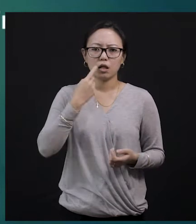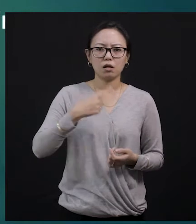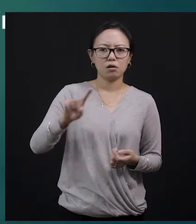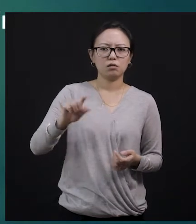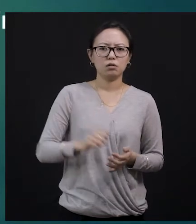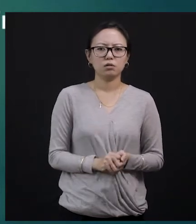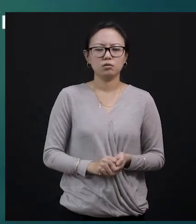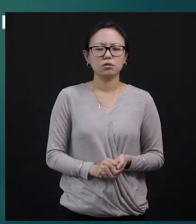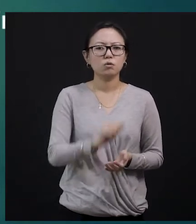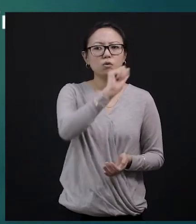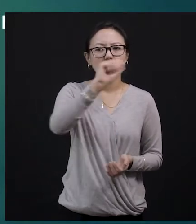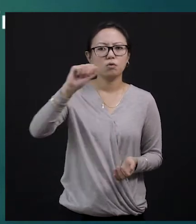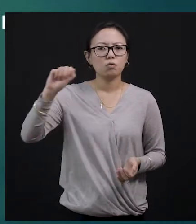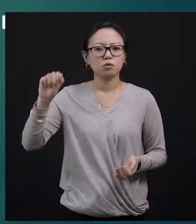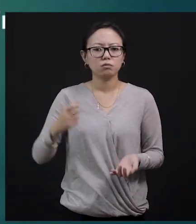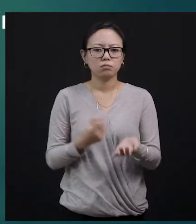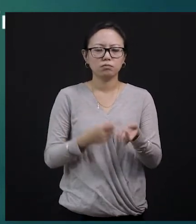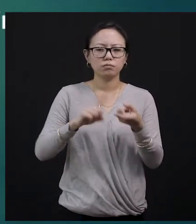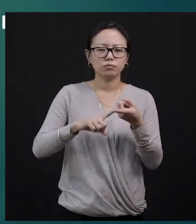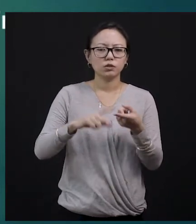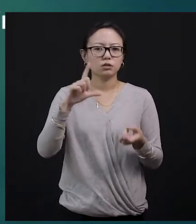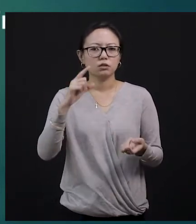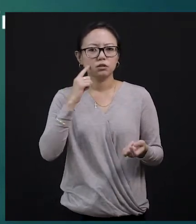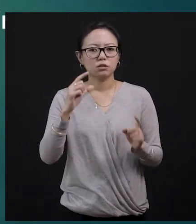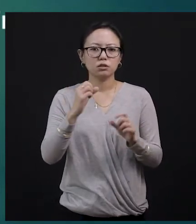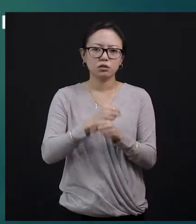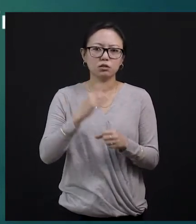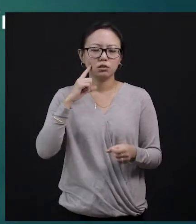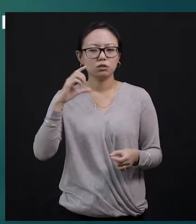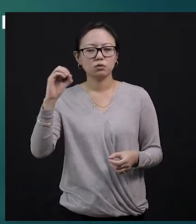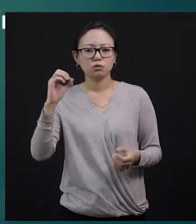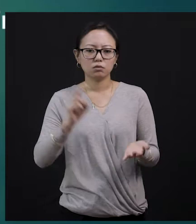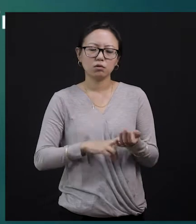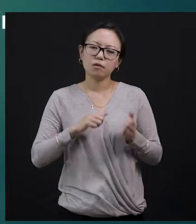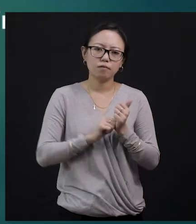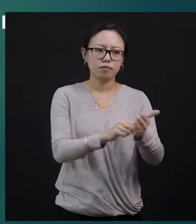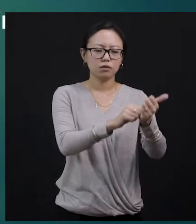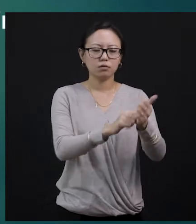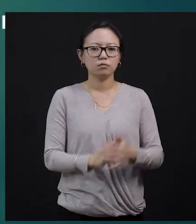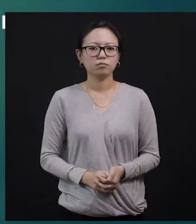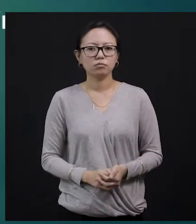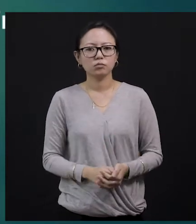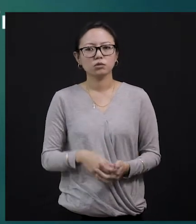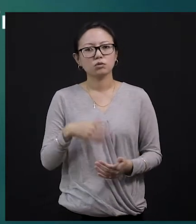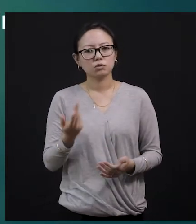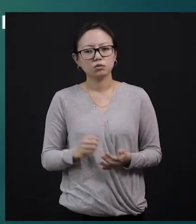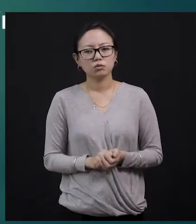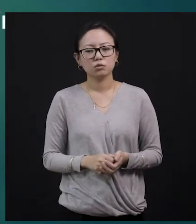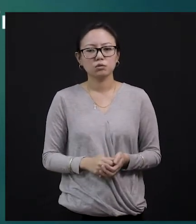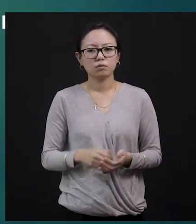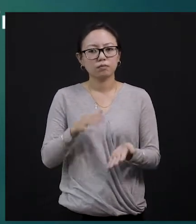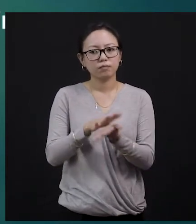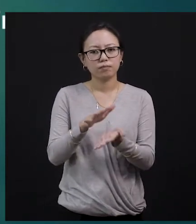every religion to practice their own kind of religion. So that is why we get holidays on all kinds of